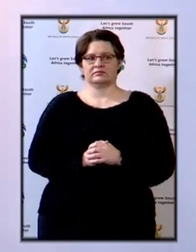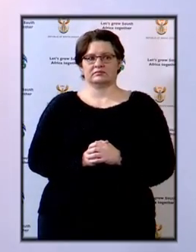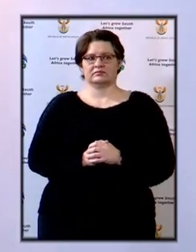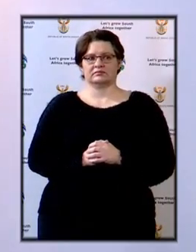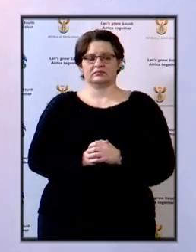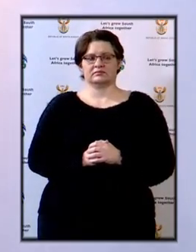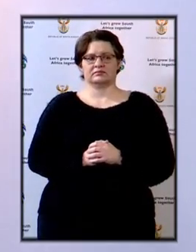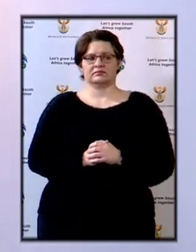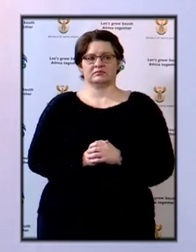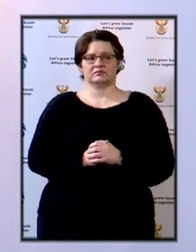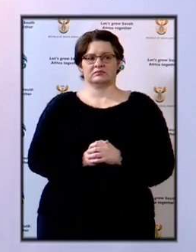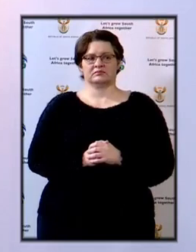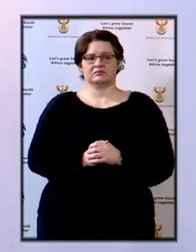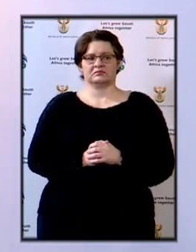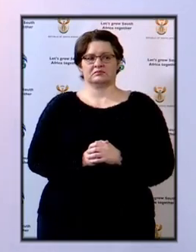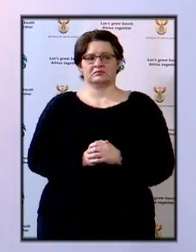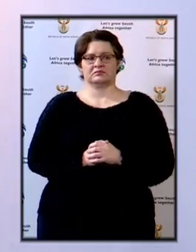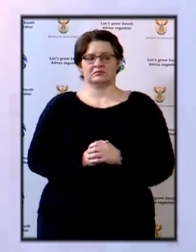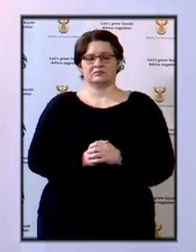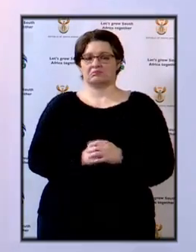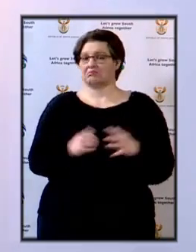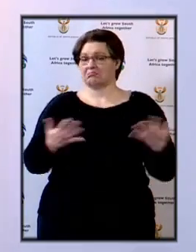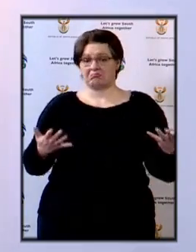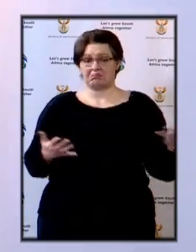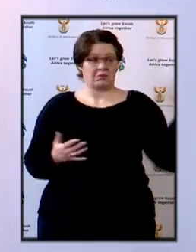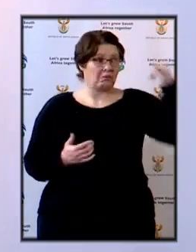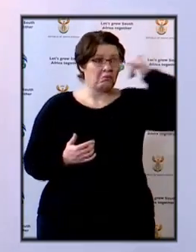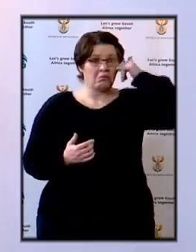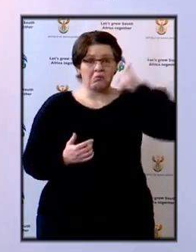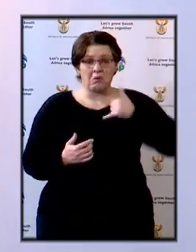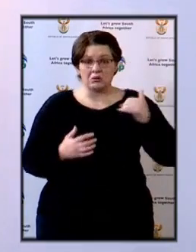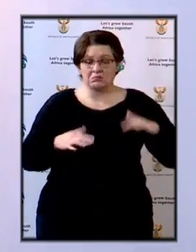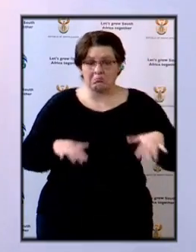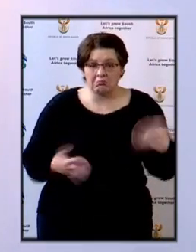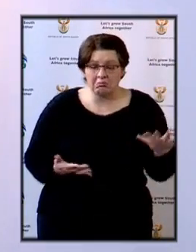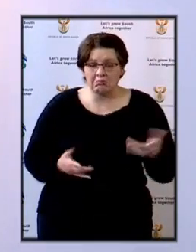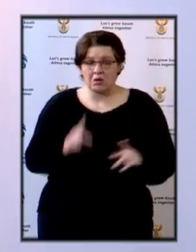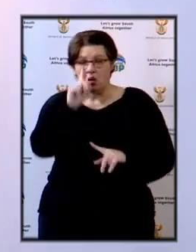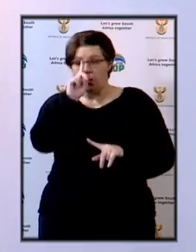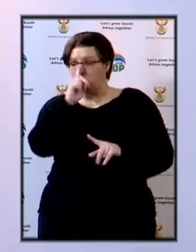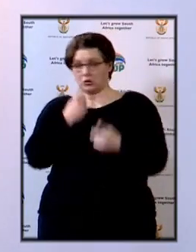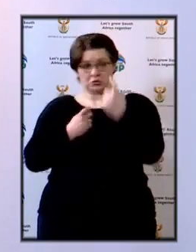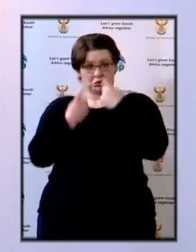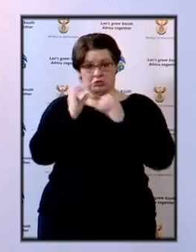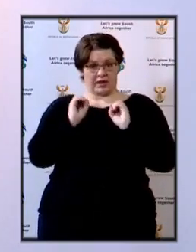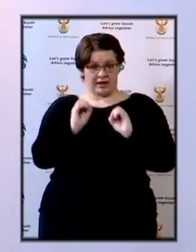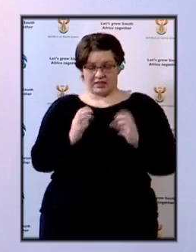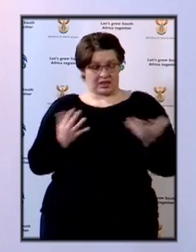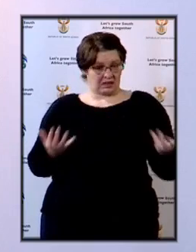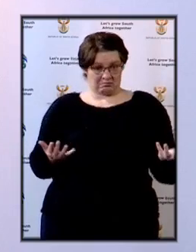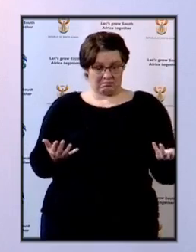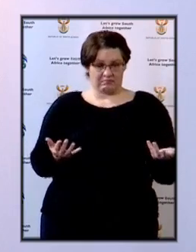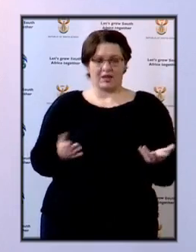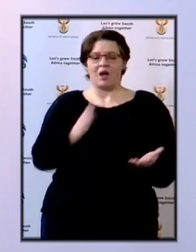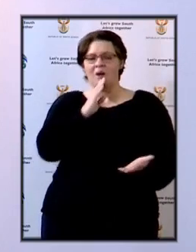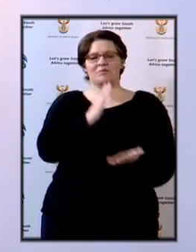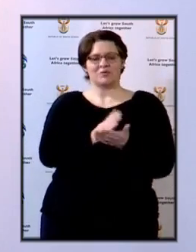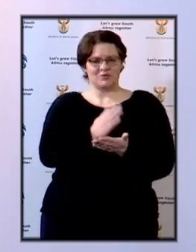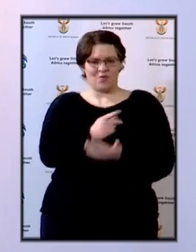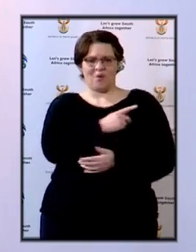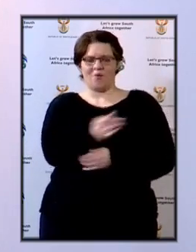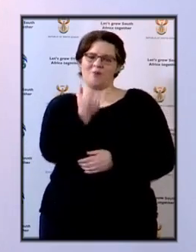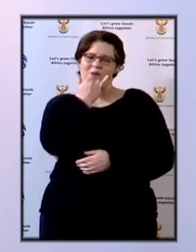I think we, if we don't have any questions, I'm sure